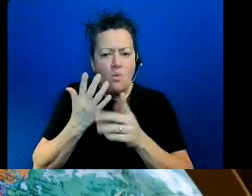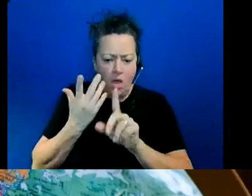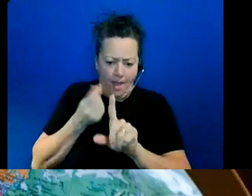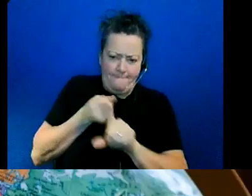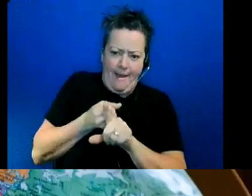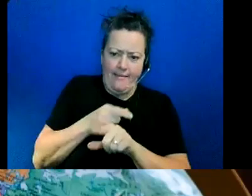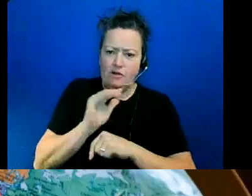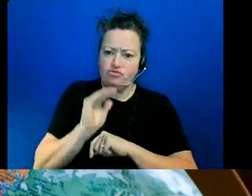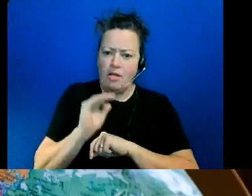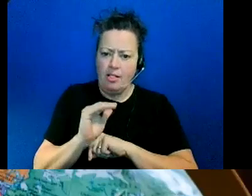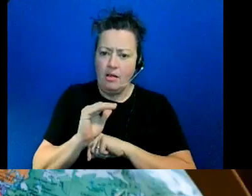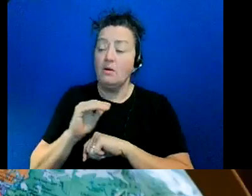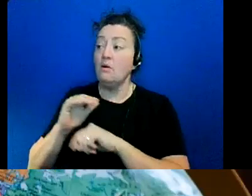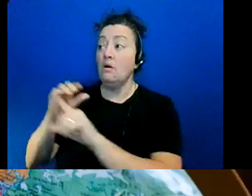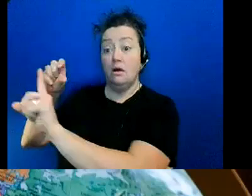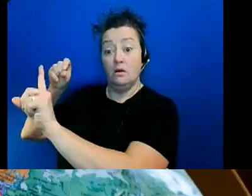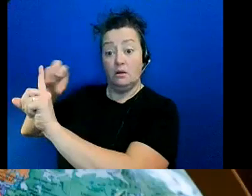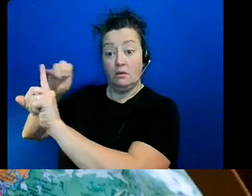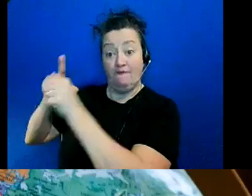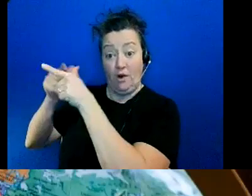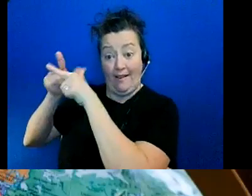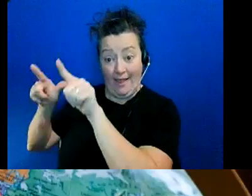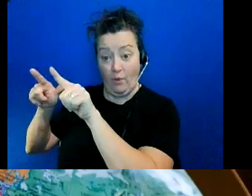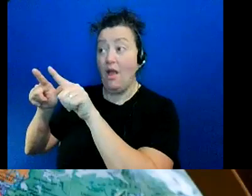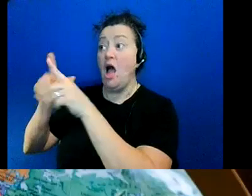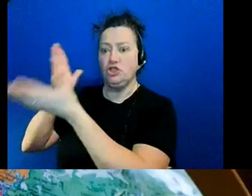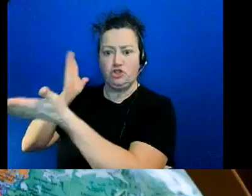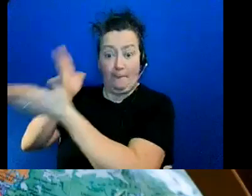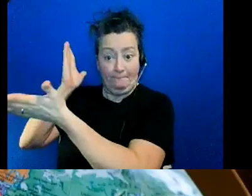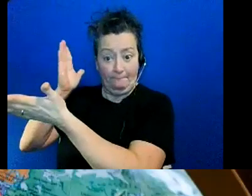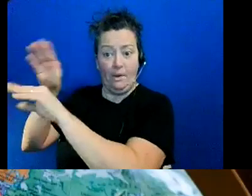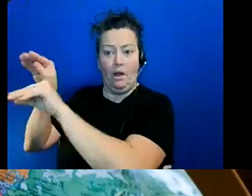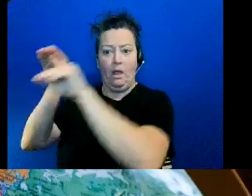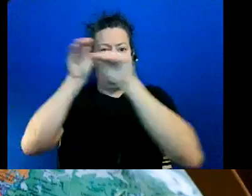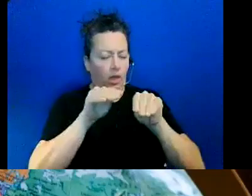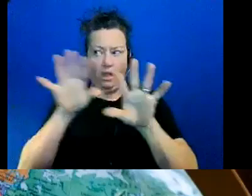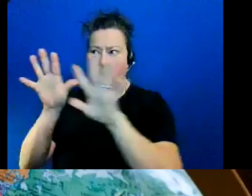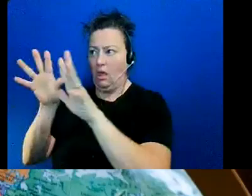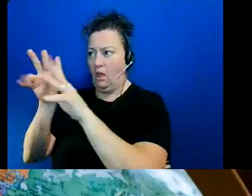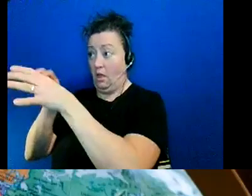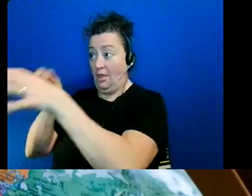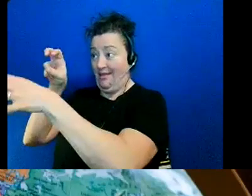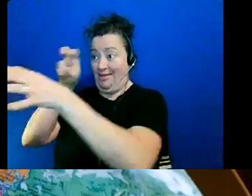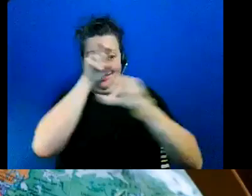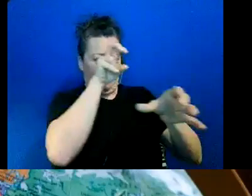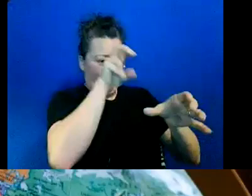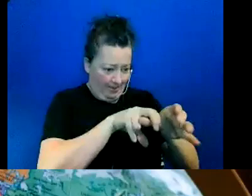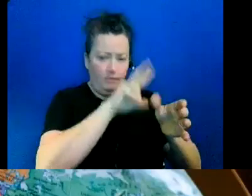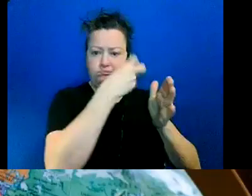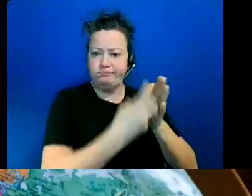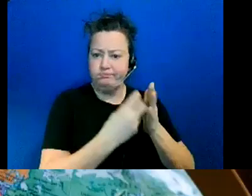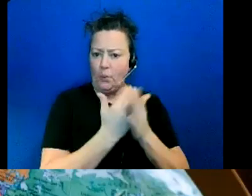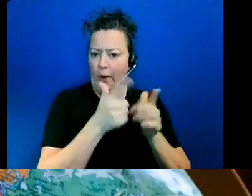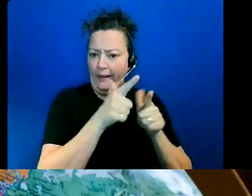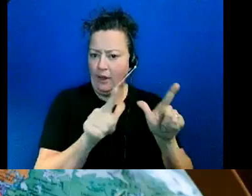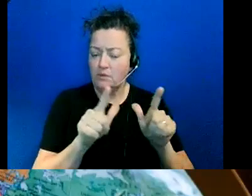having exposure to a language and then being immersed in another one what's the effect of that we don't